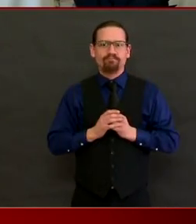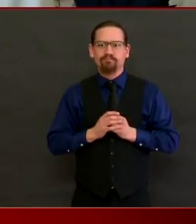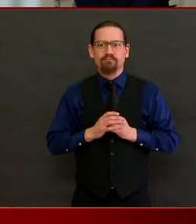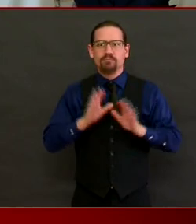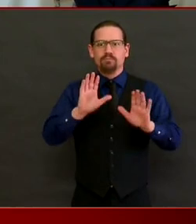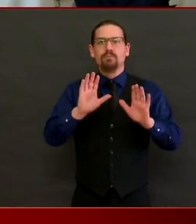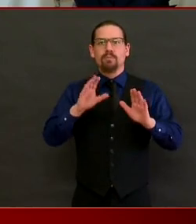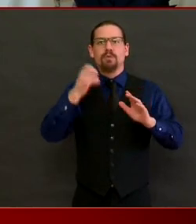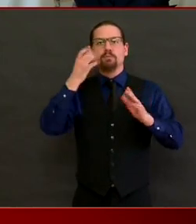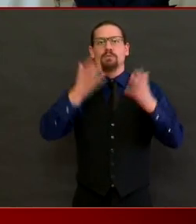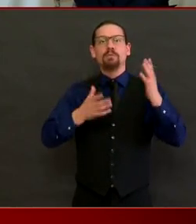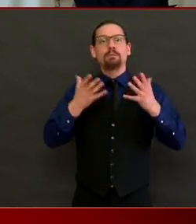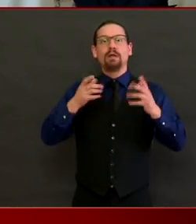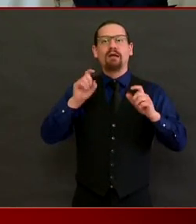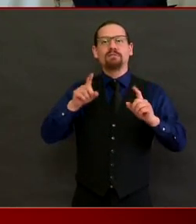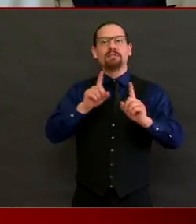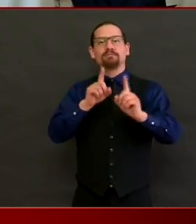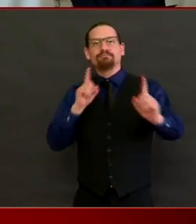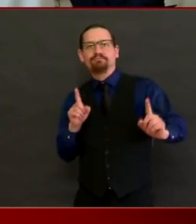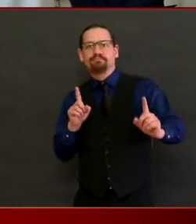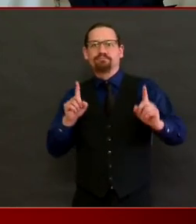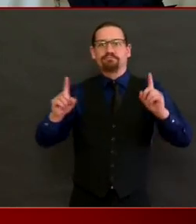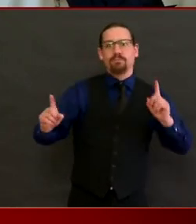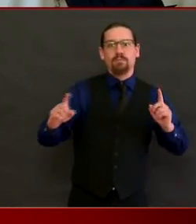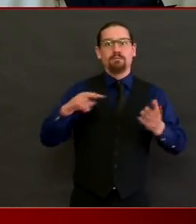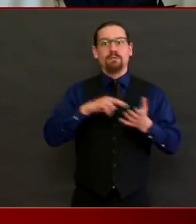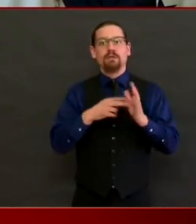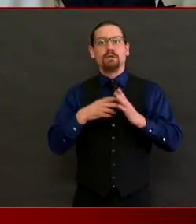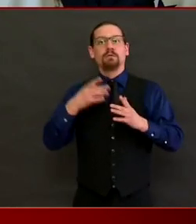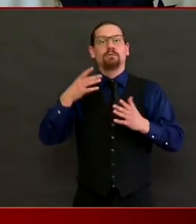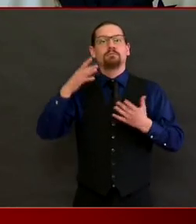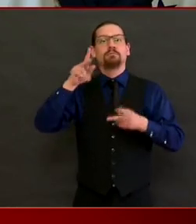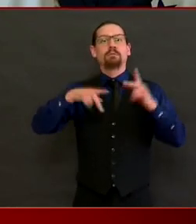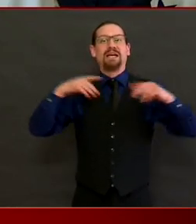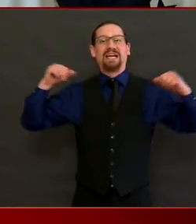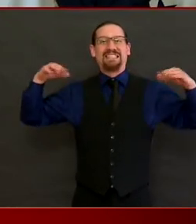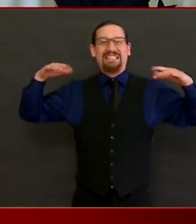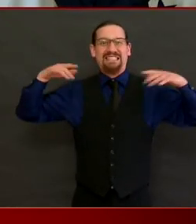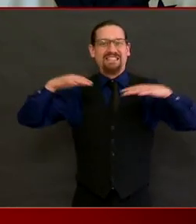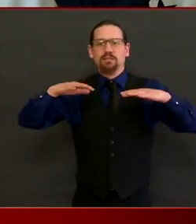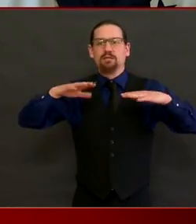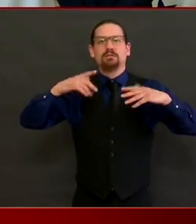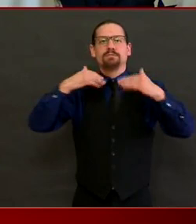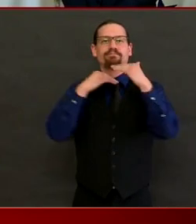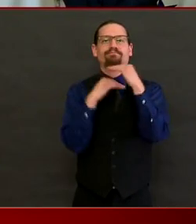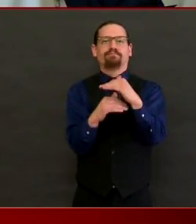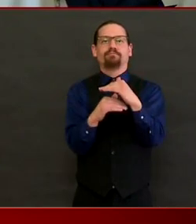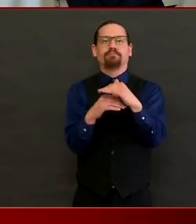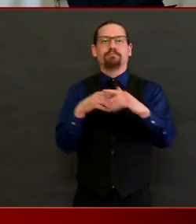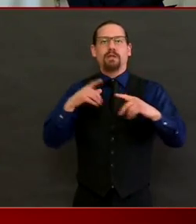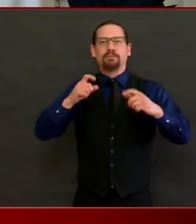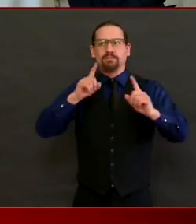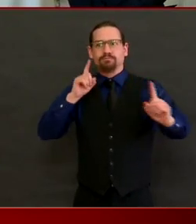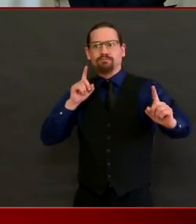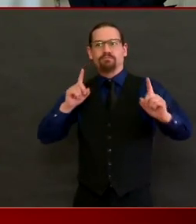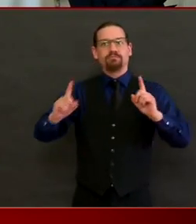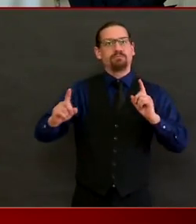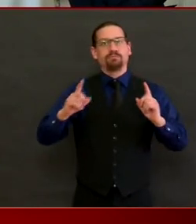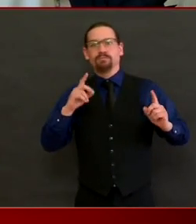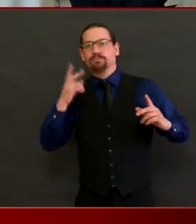months. And so gatherings of the kind that rely upon a thousand people all coming together in close proximity,